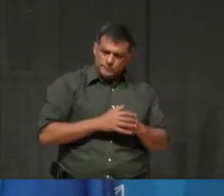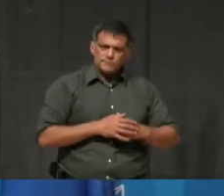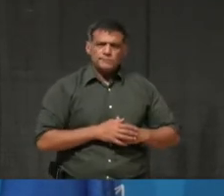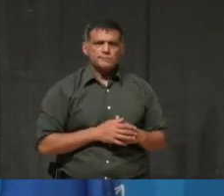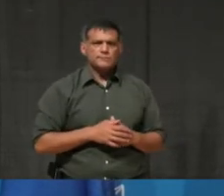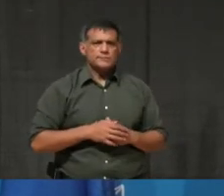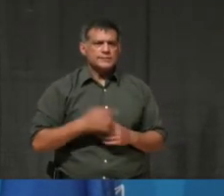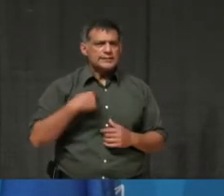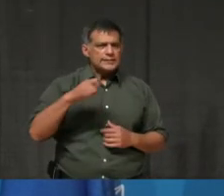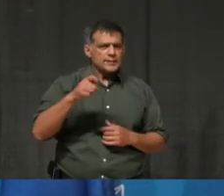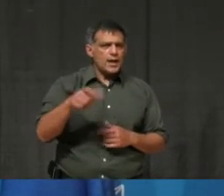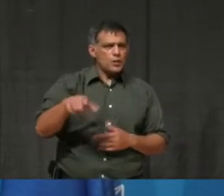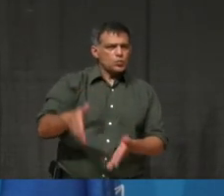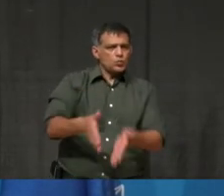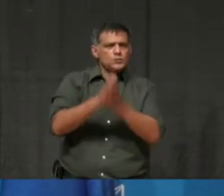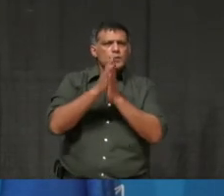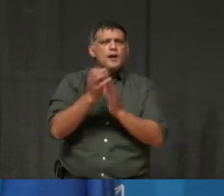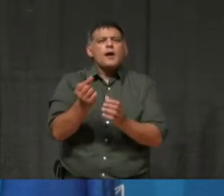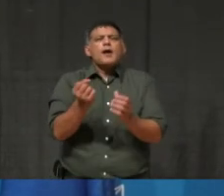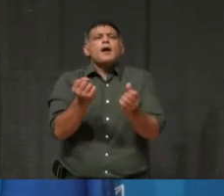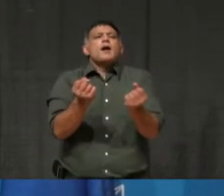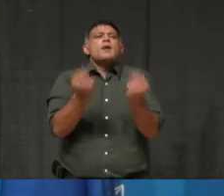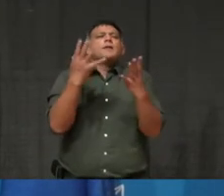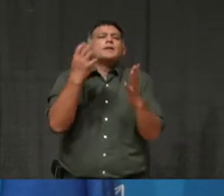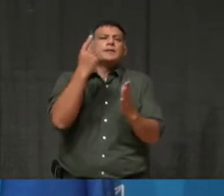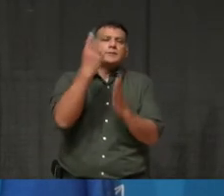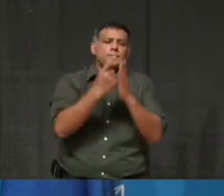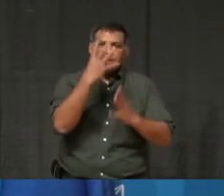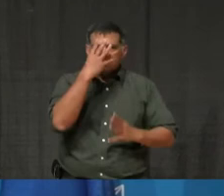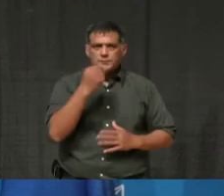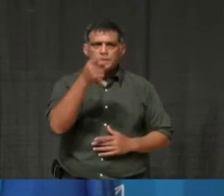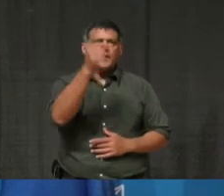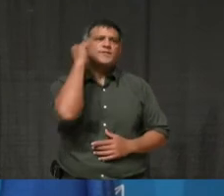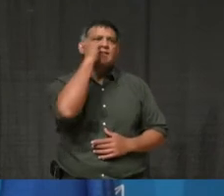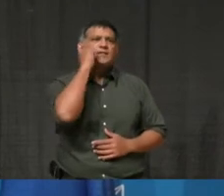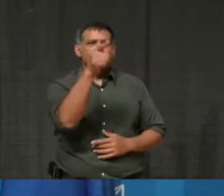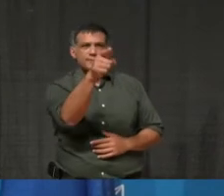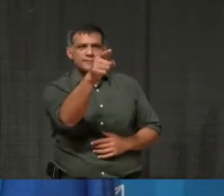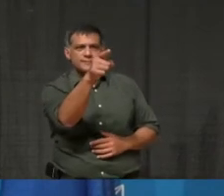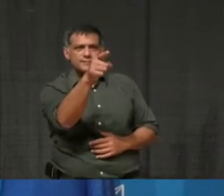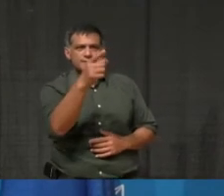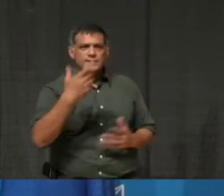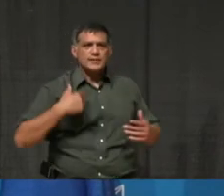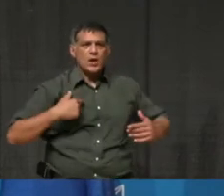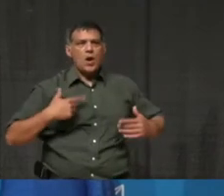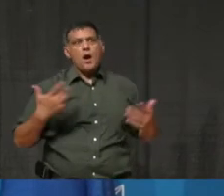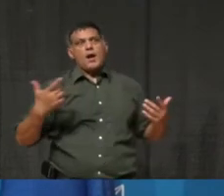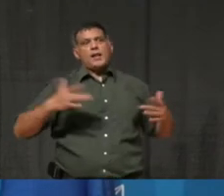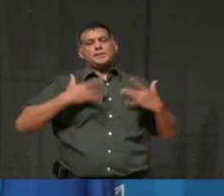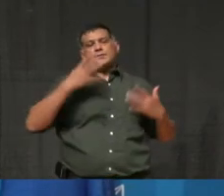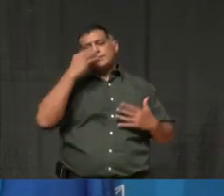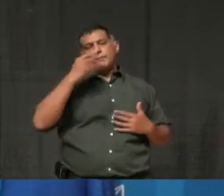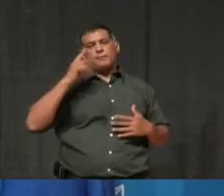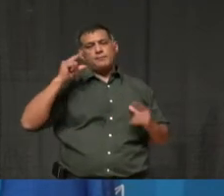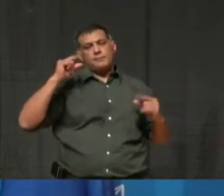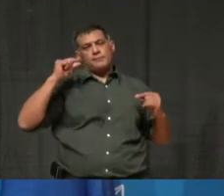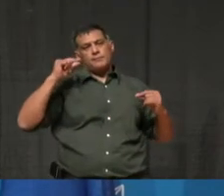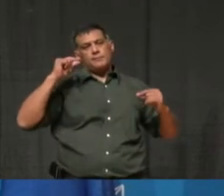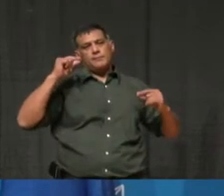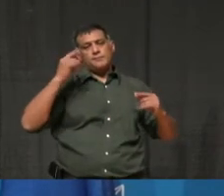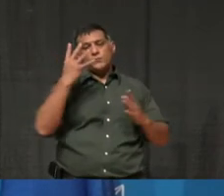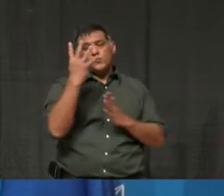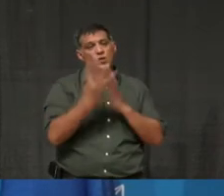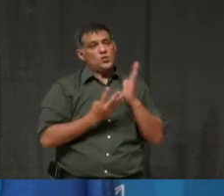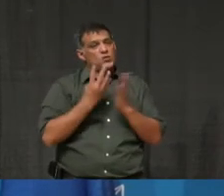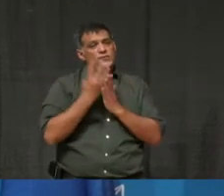need to ask you how many hours of sleep you get daily? Uh, I've always been a light sleeper. So I, I get by four or five pretty good and then